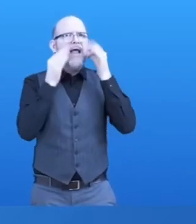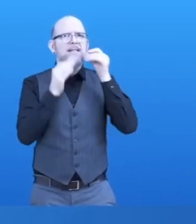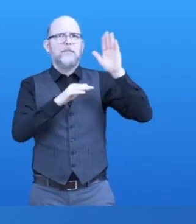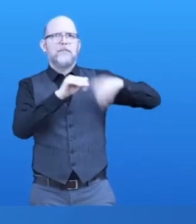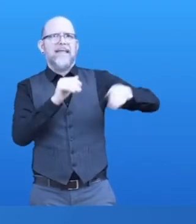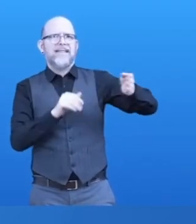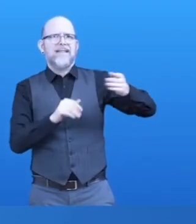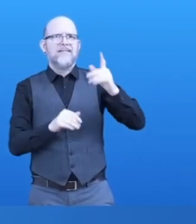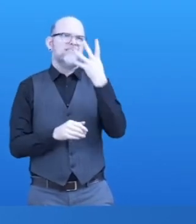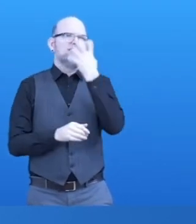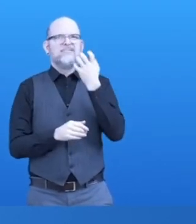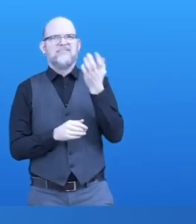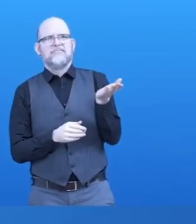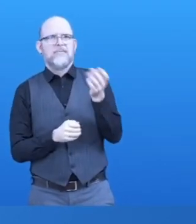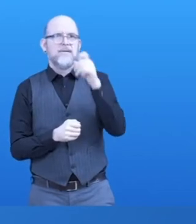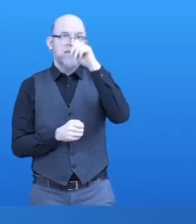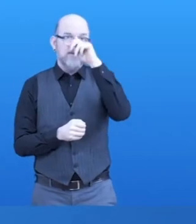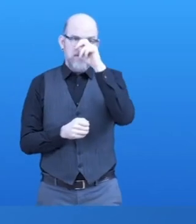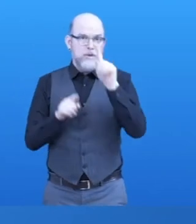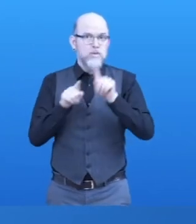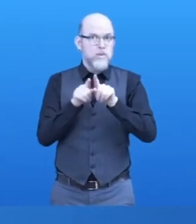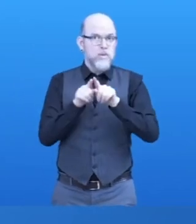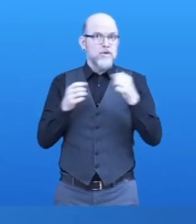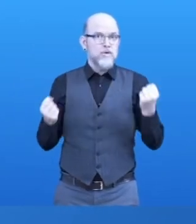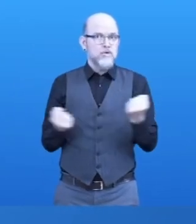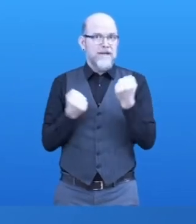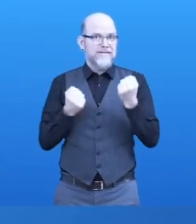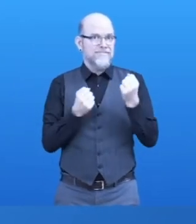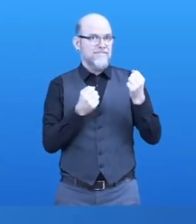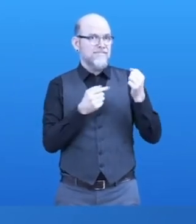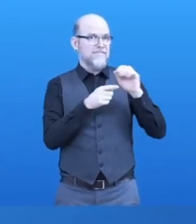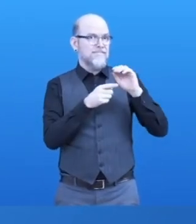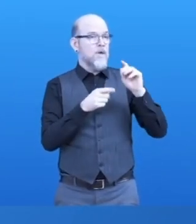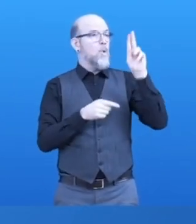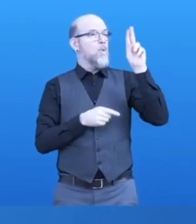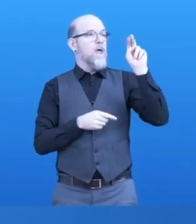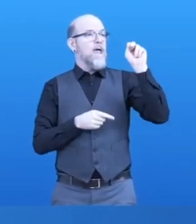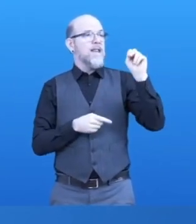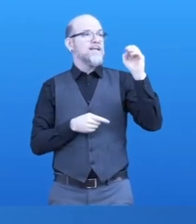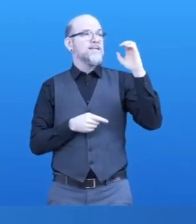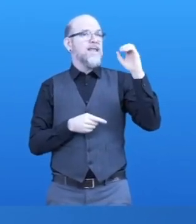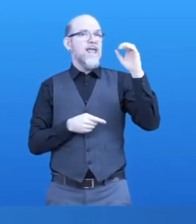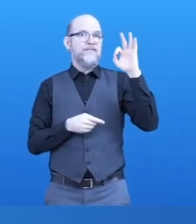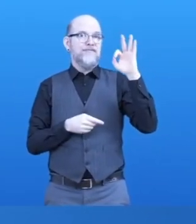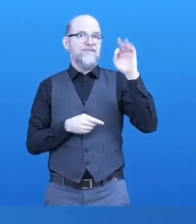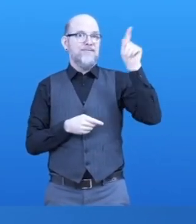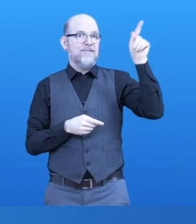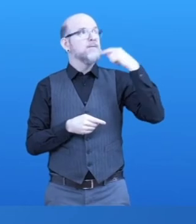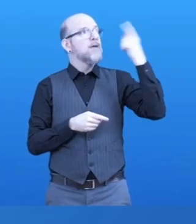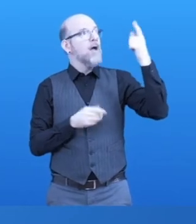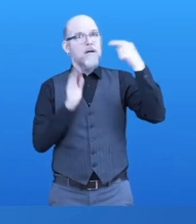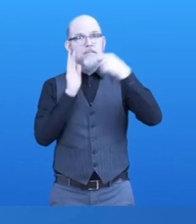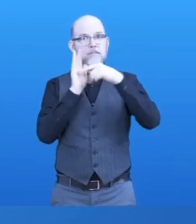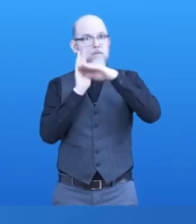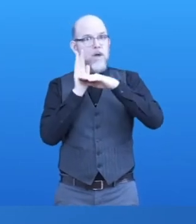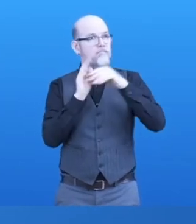And we understand fully and have worked closely with UNICEF to develop training materials that are openly licensed that can